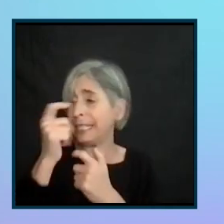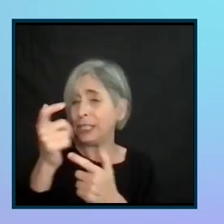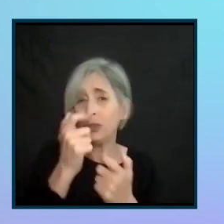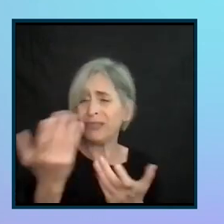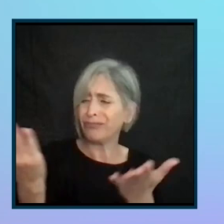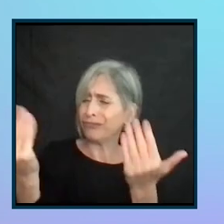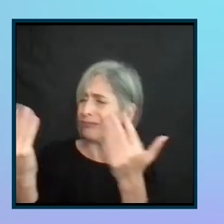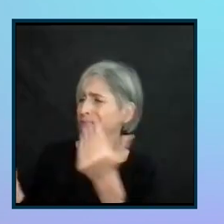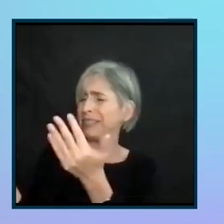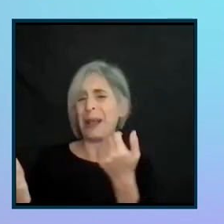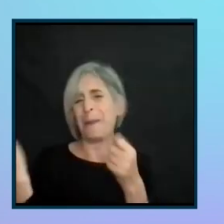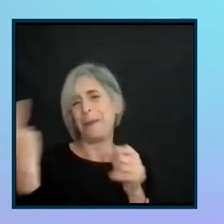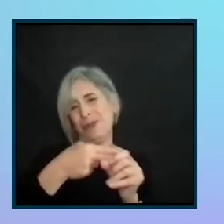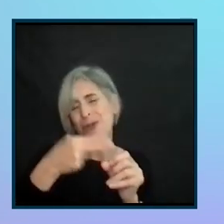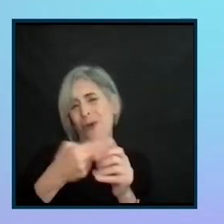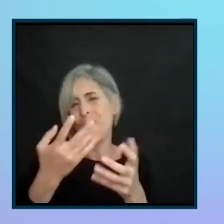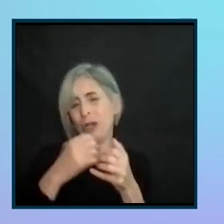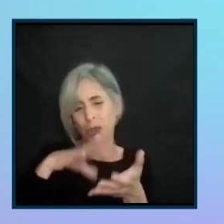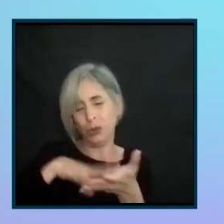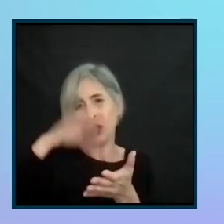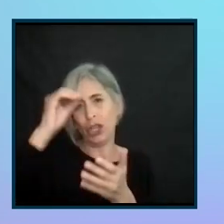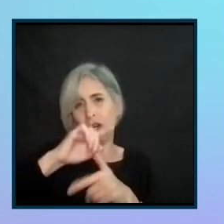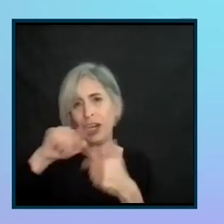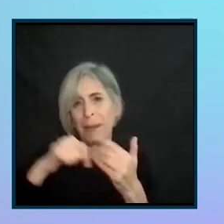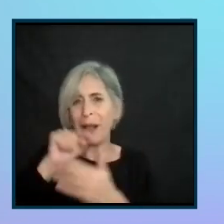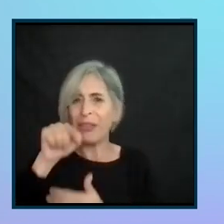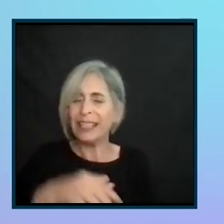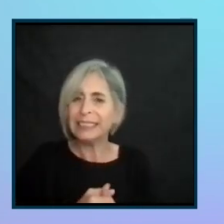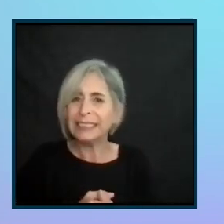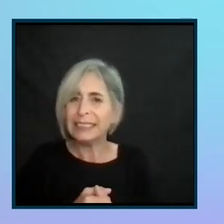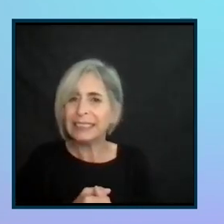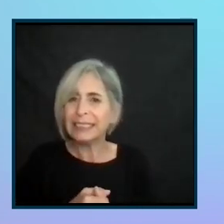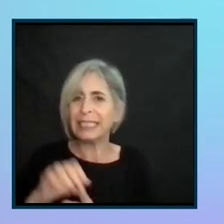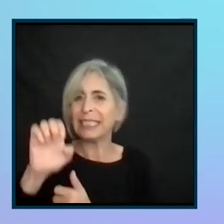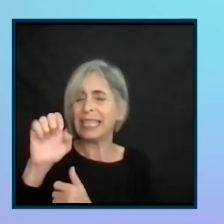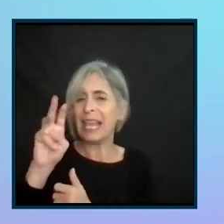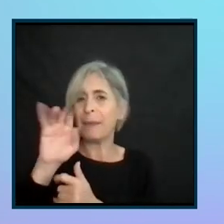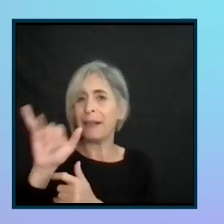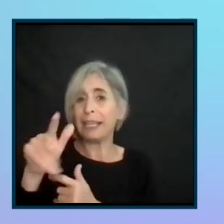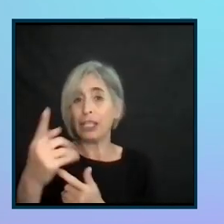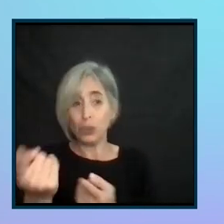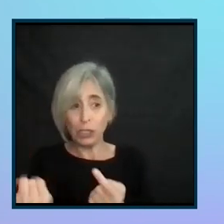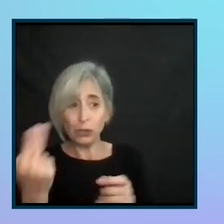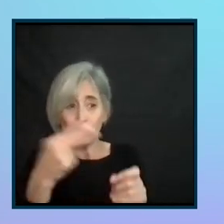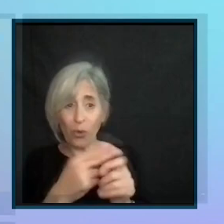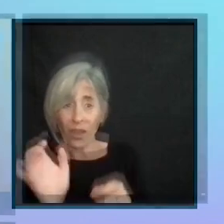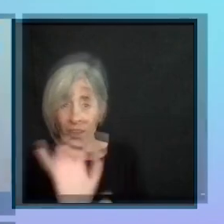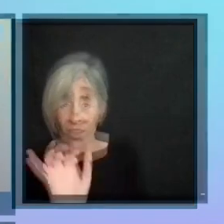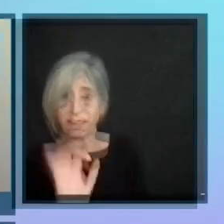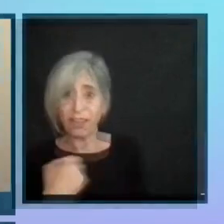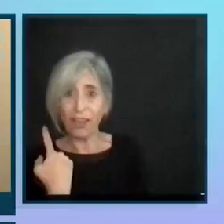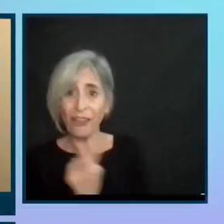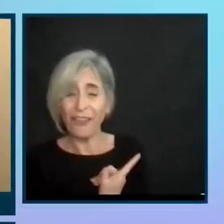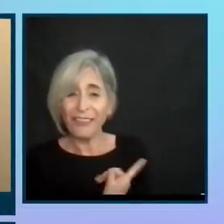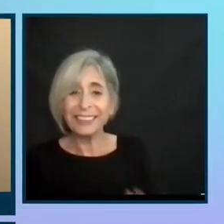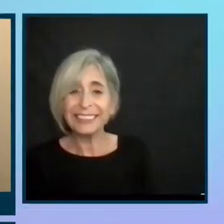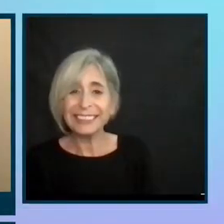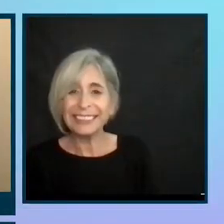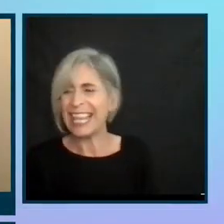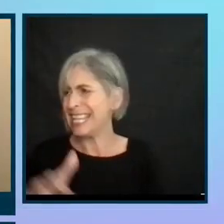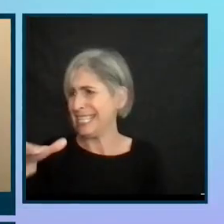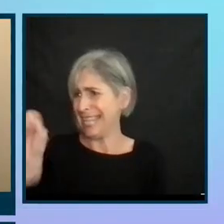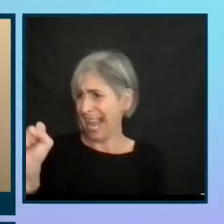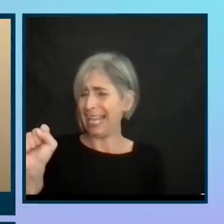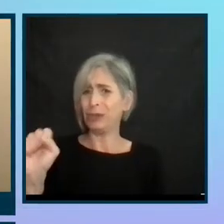joining the app and learning what it's all about. And I guess, Emily, we got to get you back in on here. Yeah, we've got